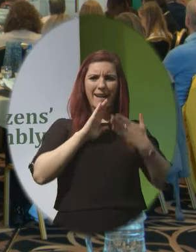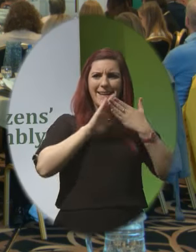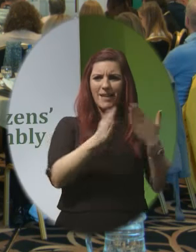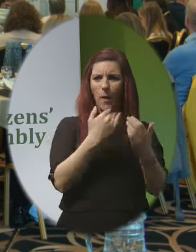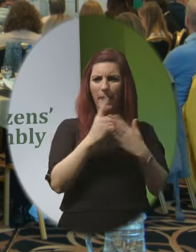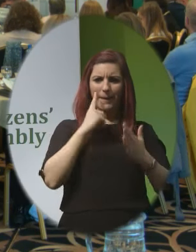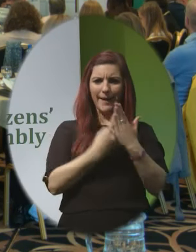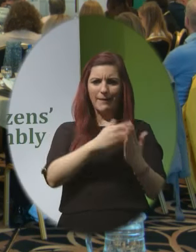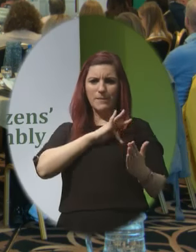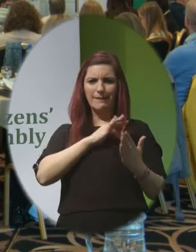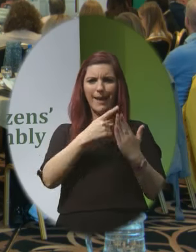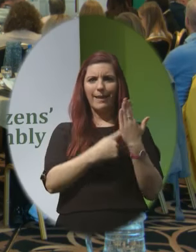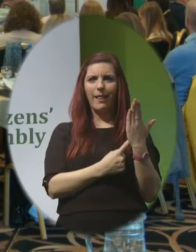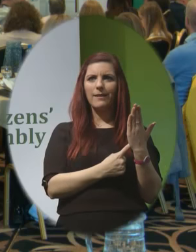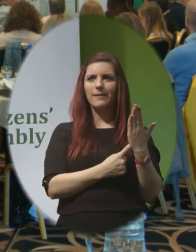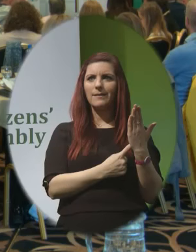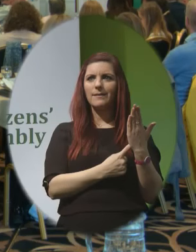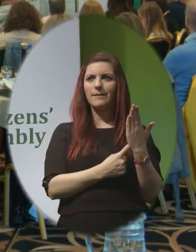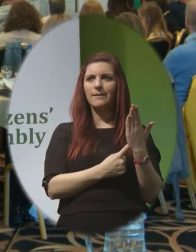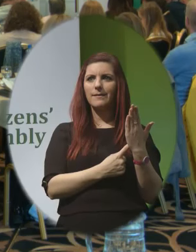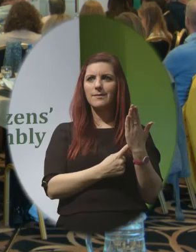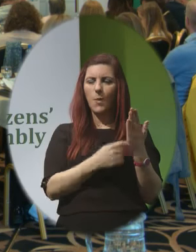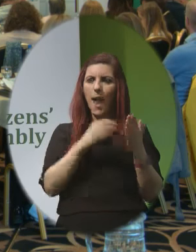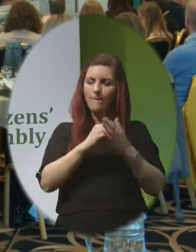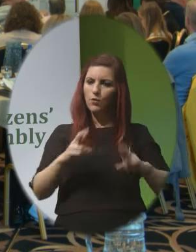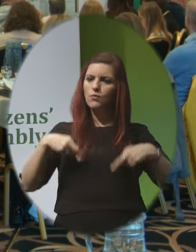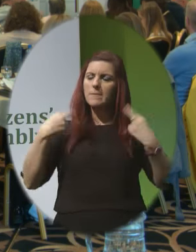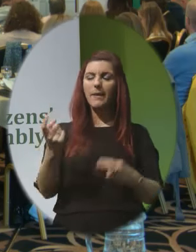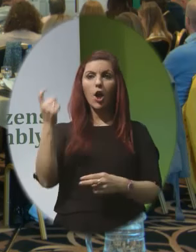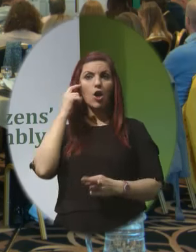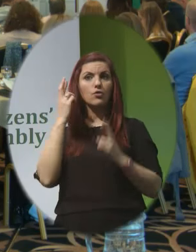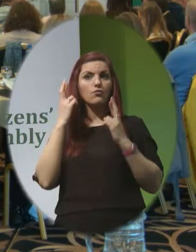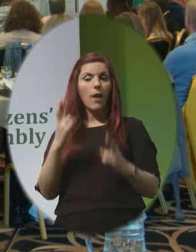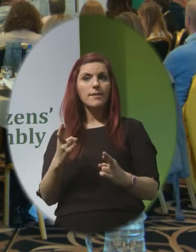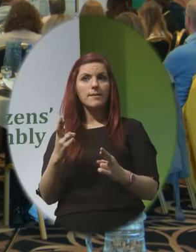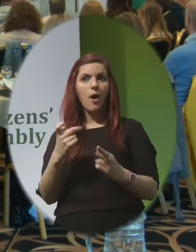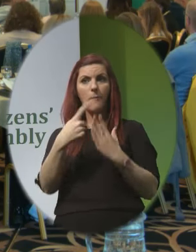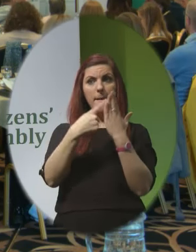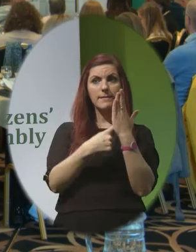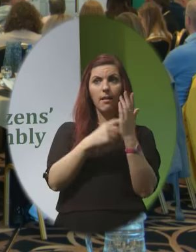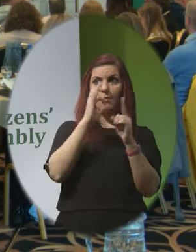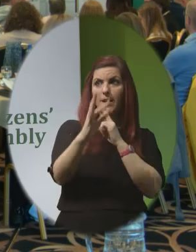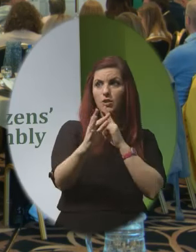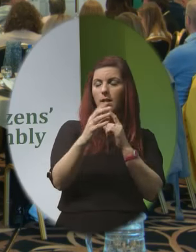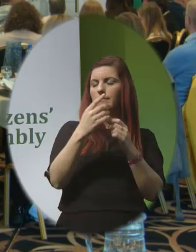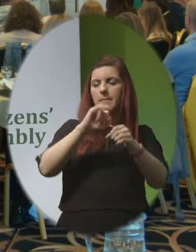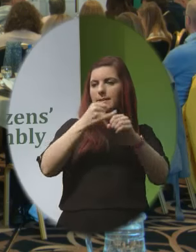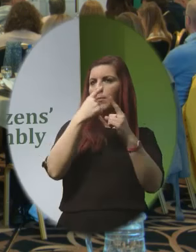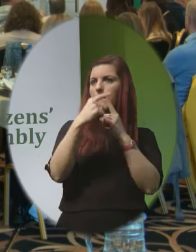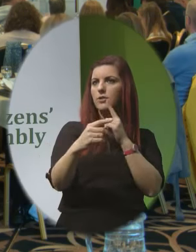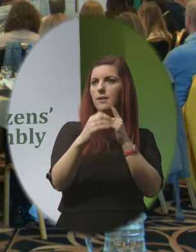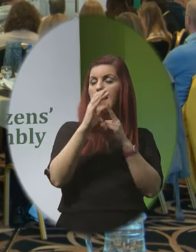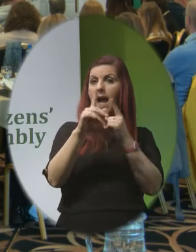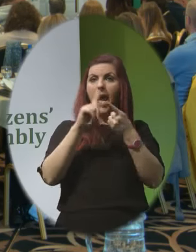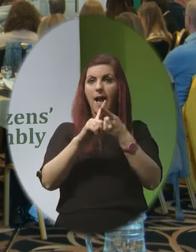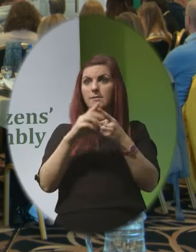unethical The need to respect the conscience rights of medical professionals and others Should be carefully considered